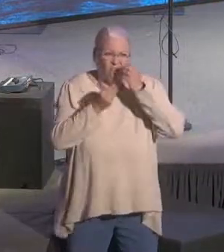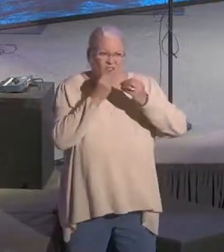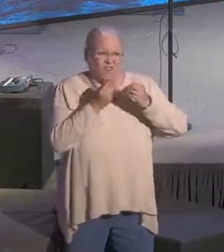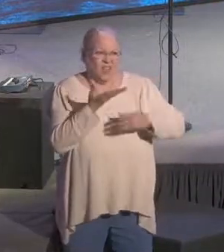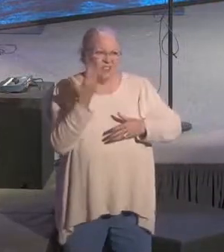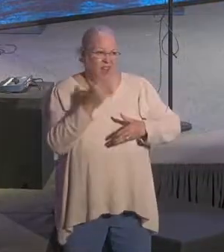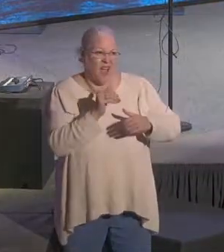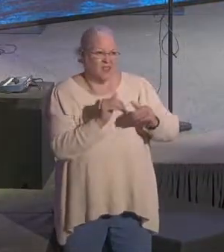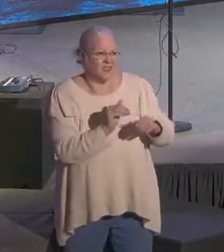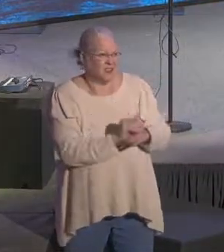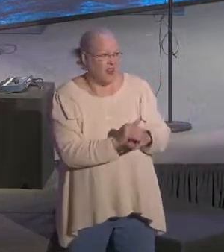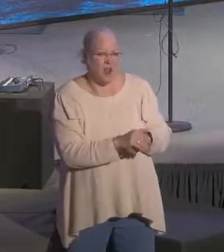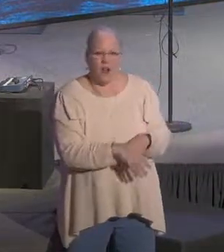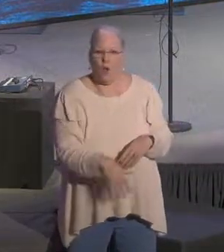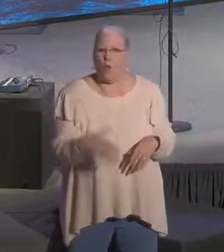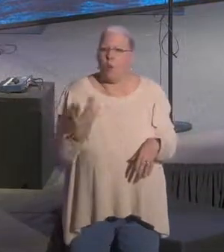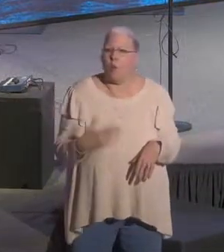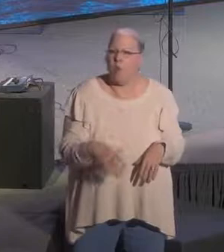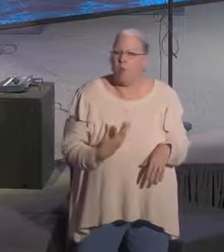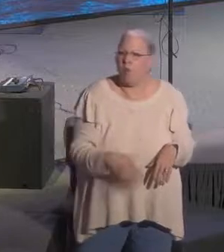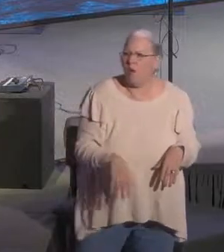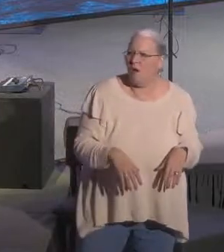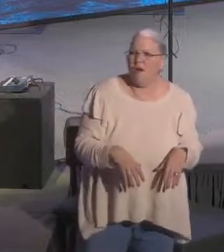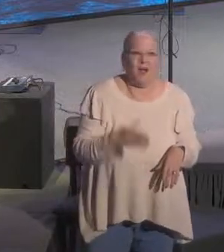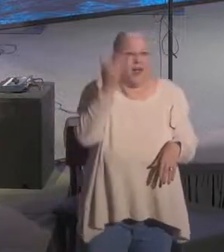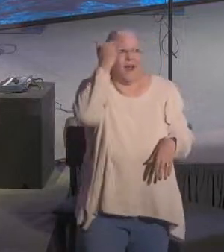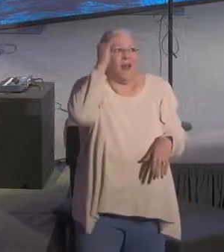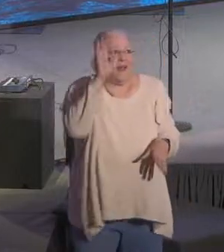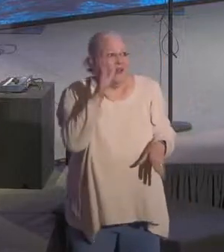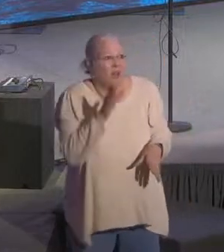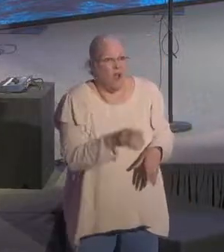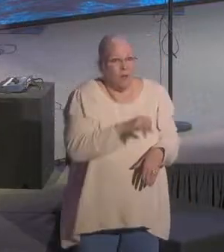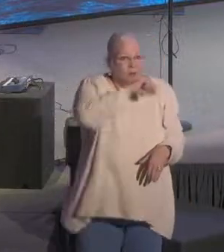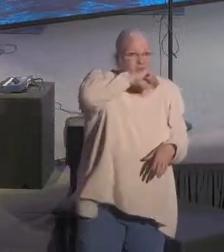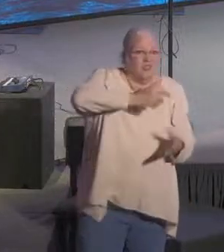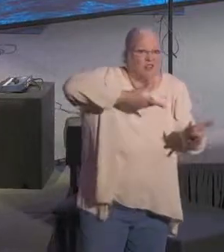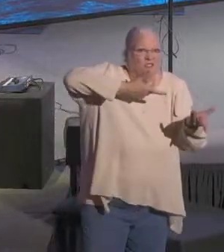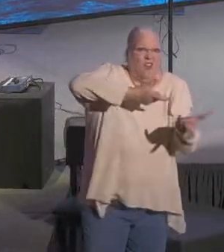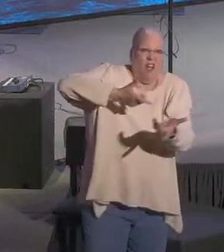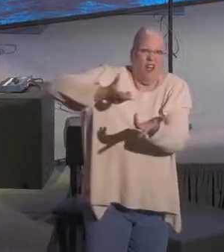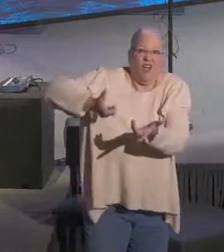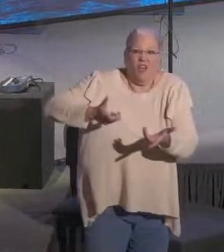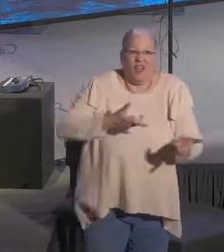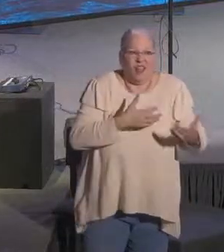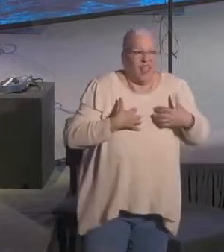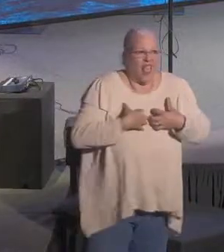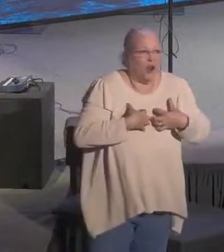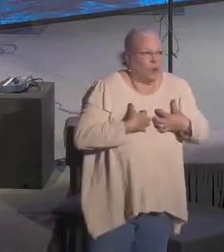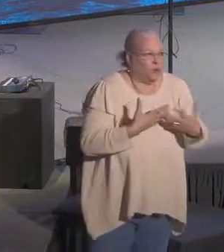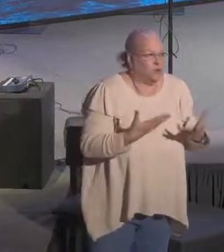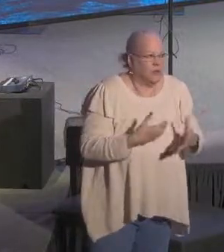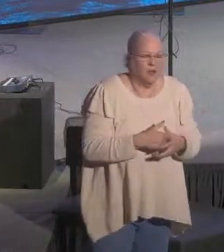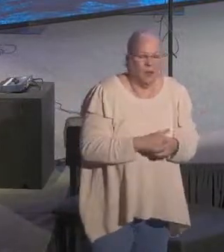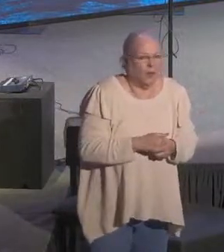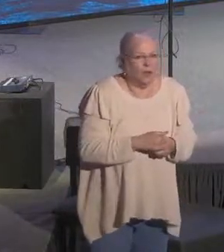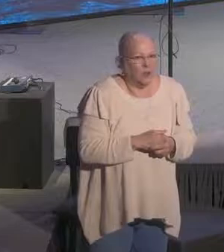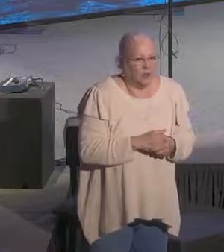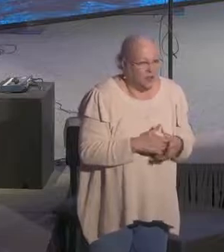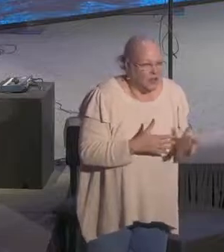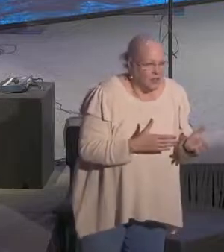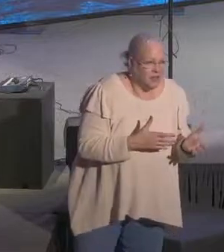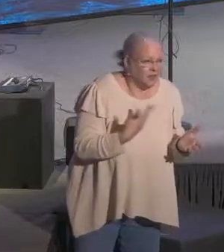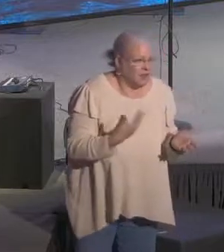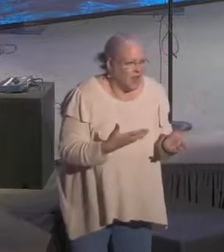house down here last night. I didn't realize, I know Trent well, I didn't realize how much he loved hunting. I mean, he really is into hunting. And,